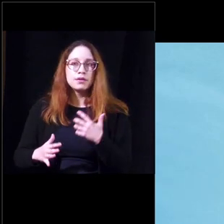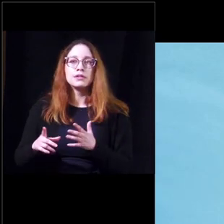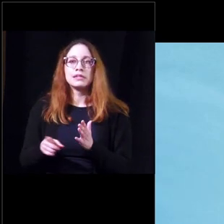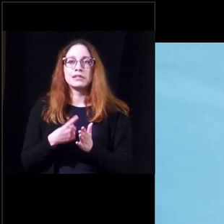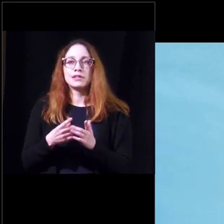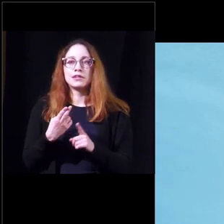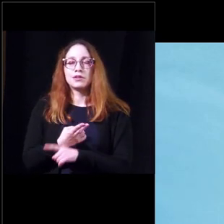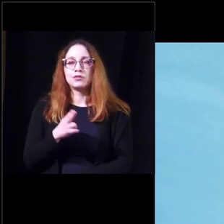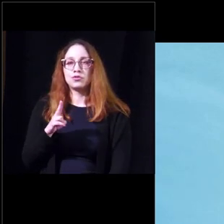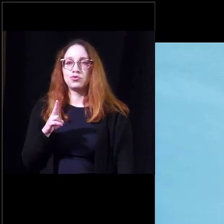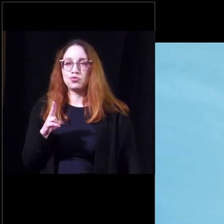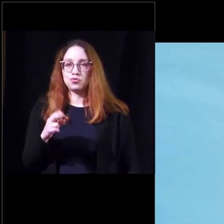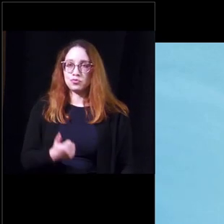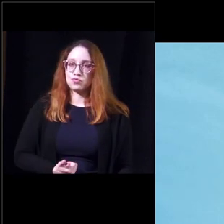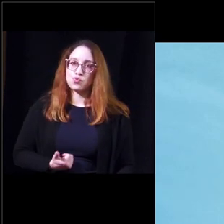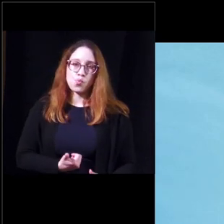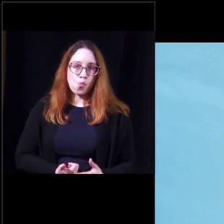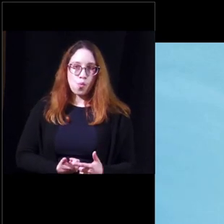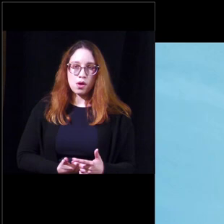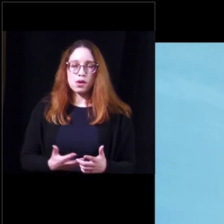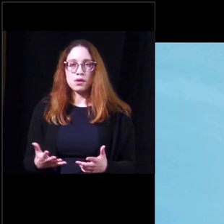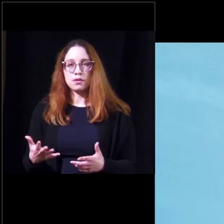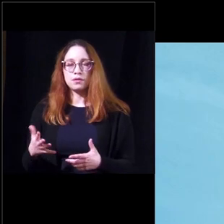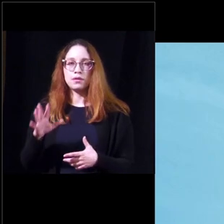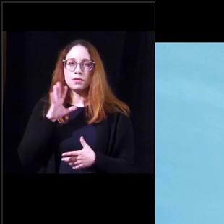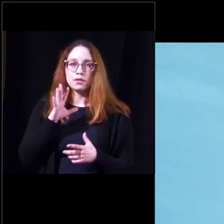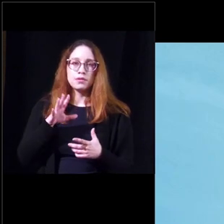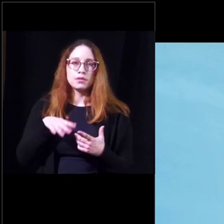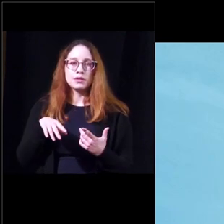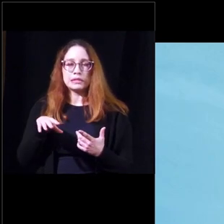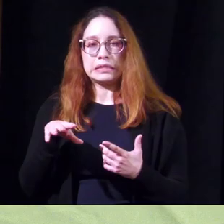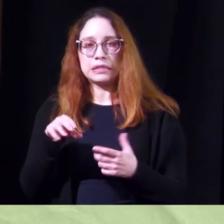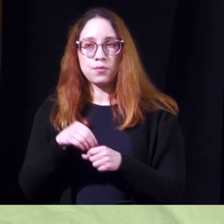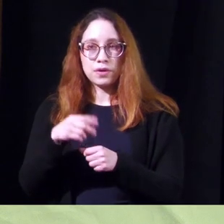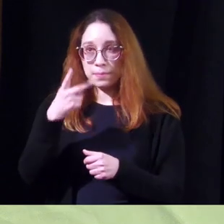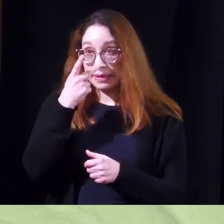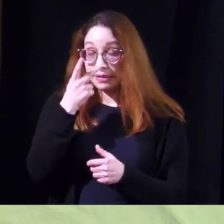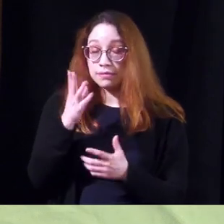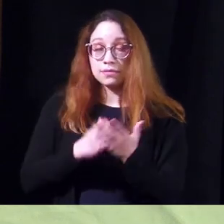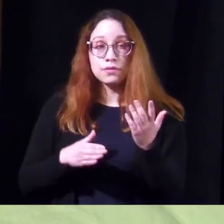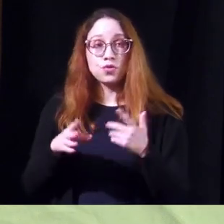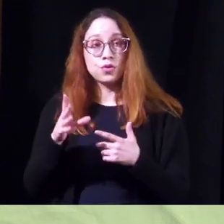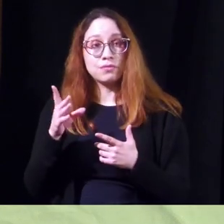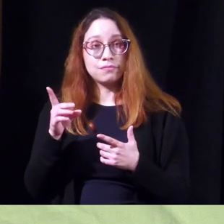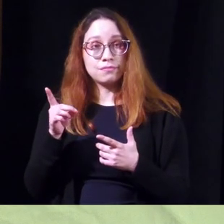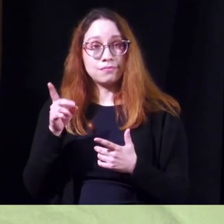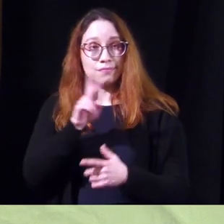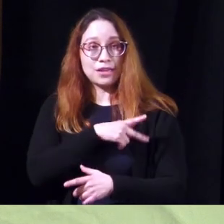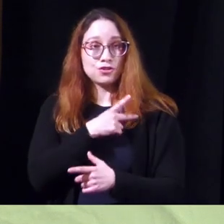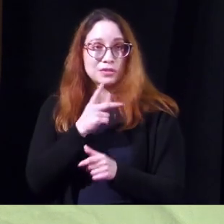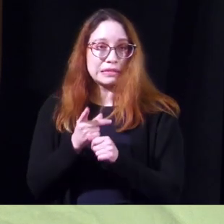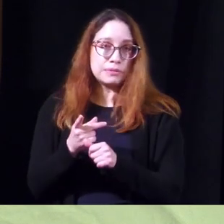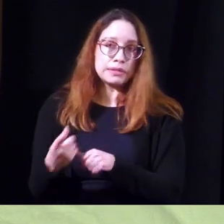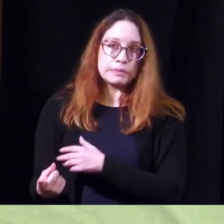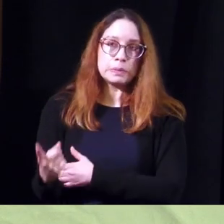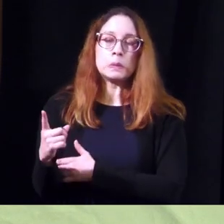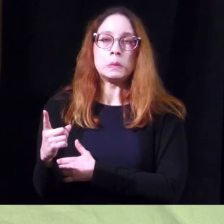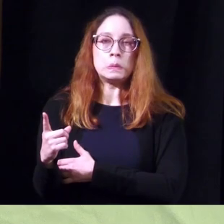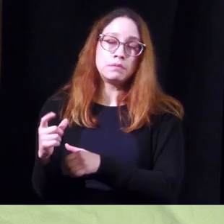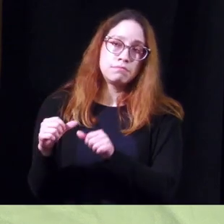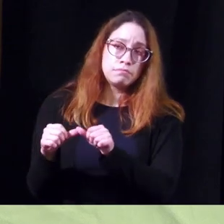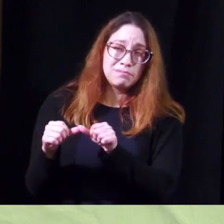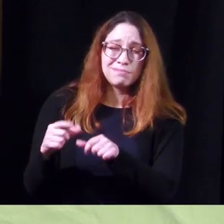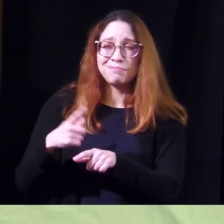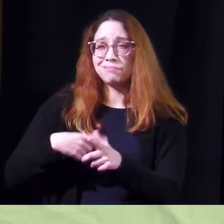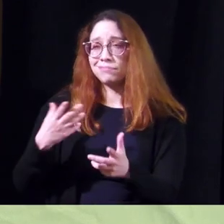sometimes use an ultrasound to measure blood flow in and and out of the penis patients that have difficulty maintaining erections it